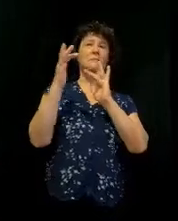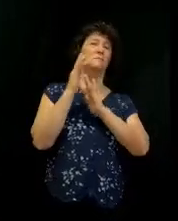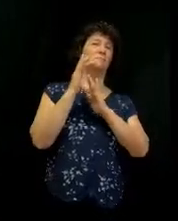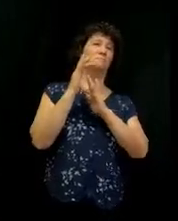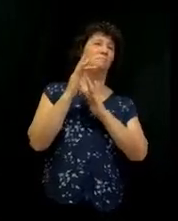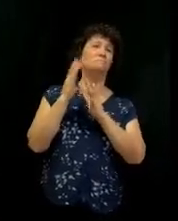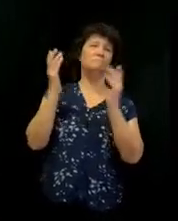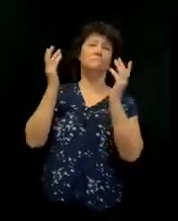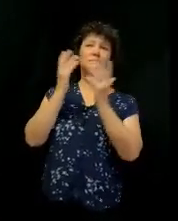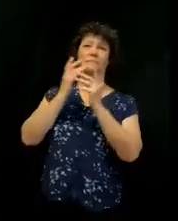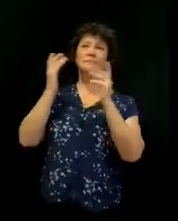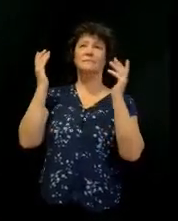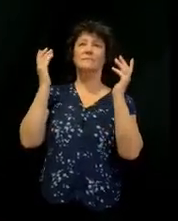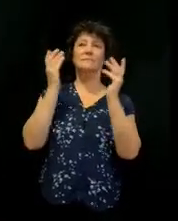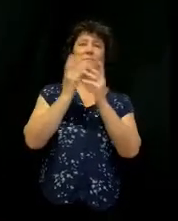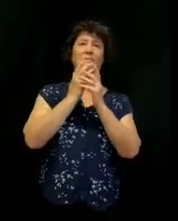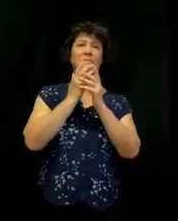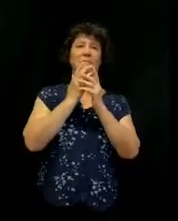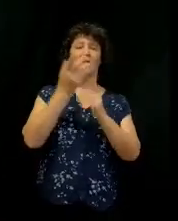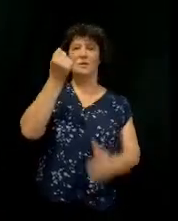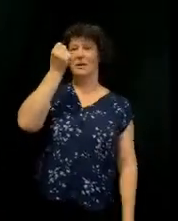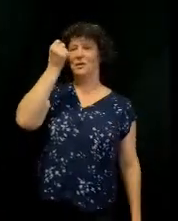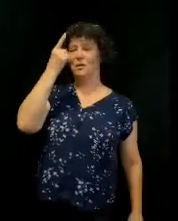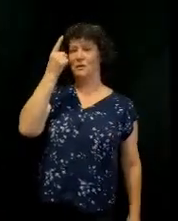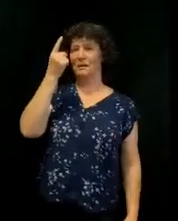Come on. Revelation.